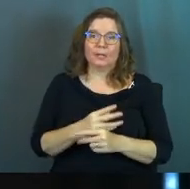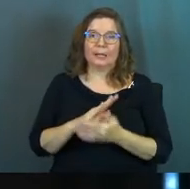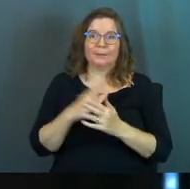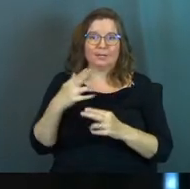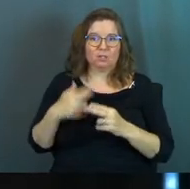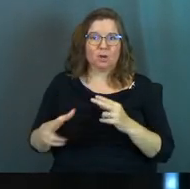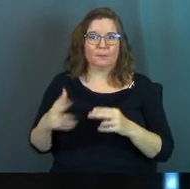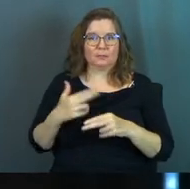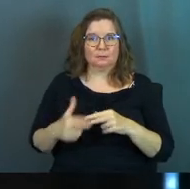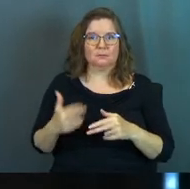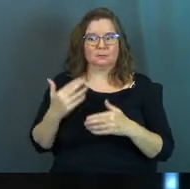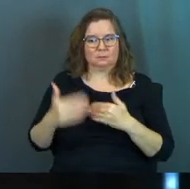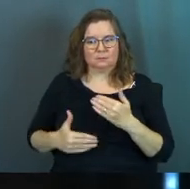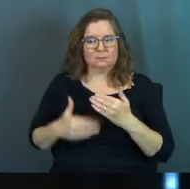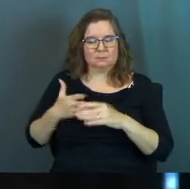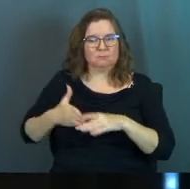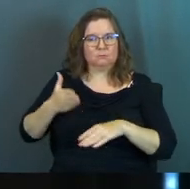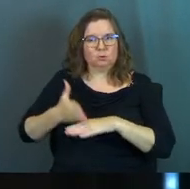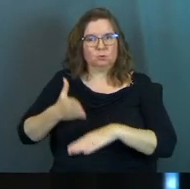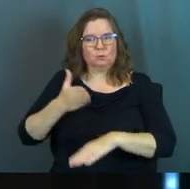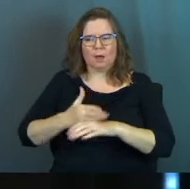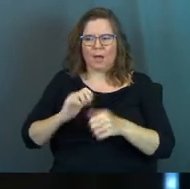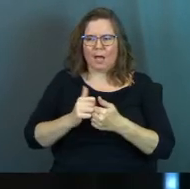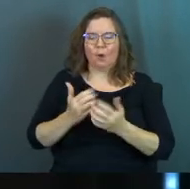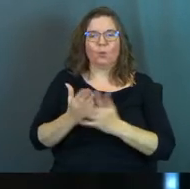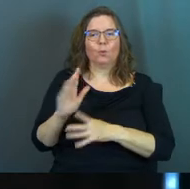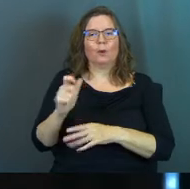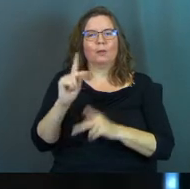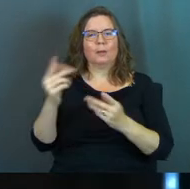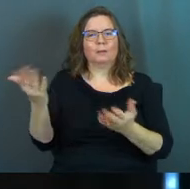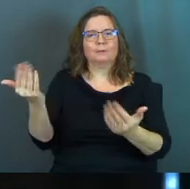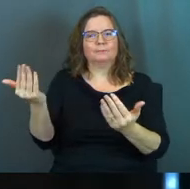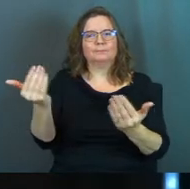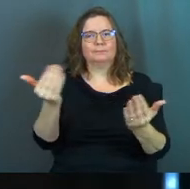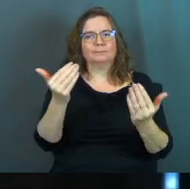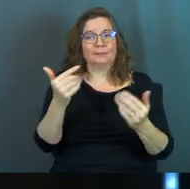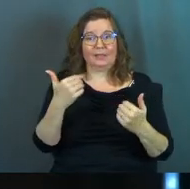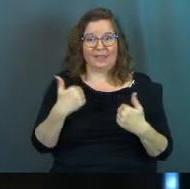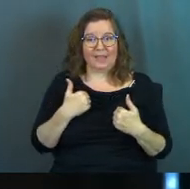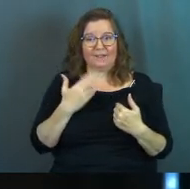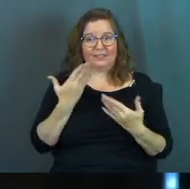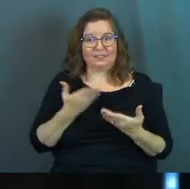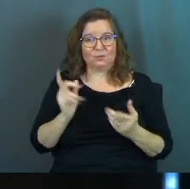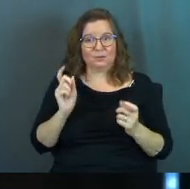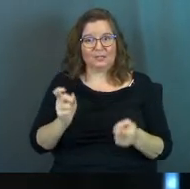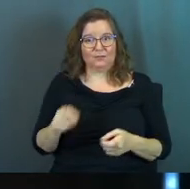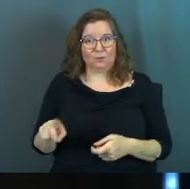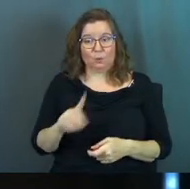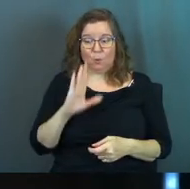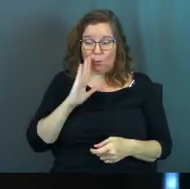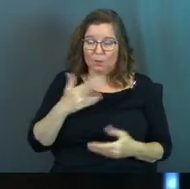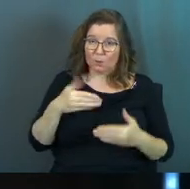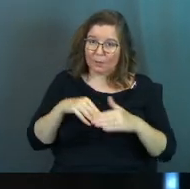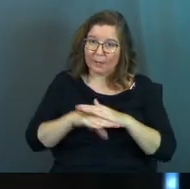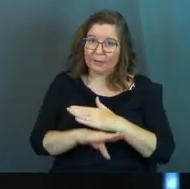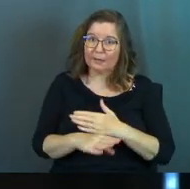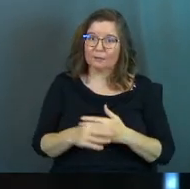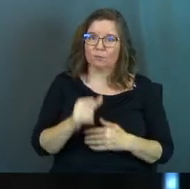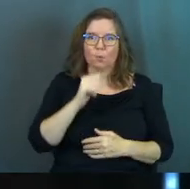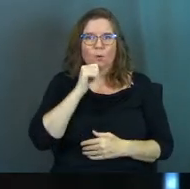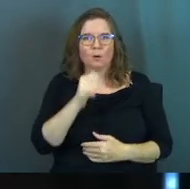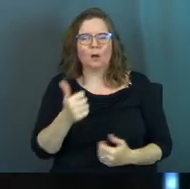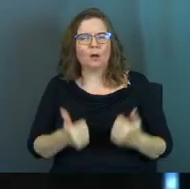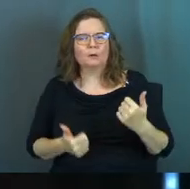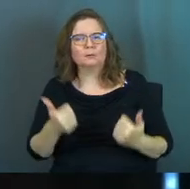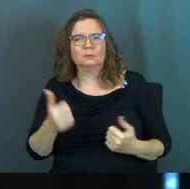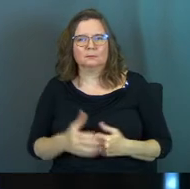being sharpened. And how? By other people. They've got things for you. Will you let it in or